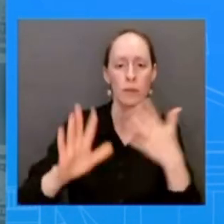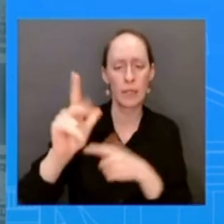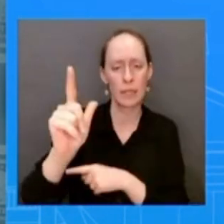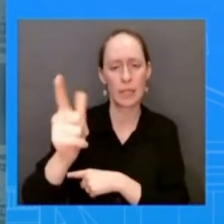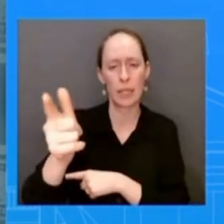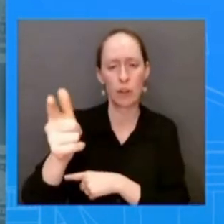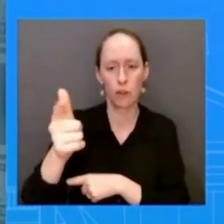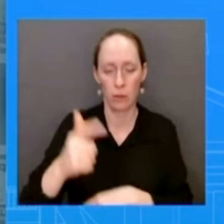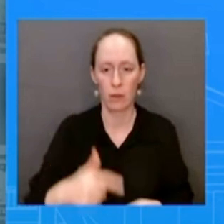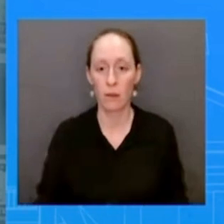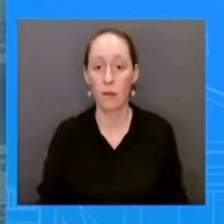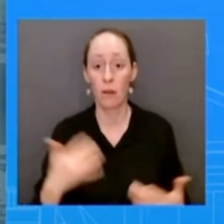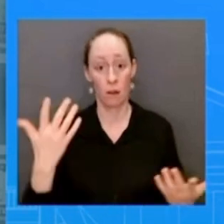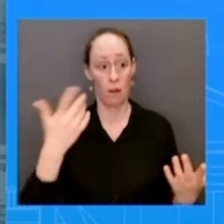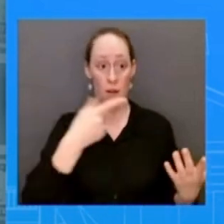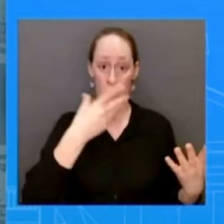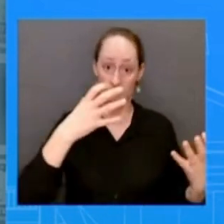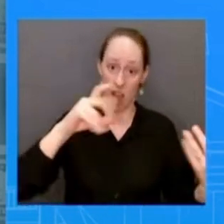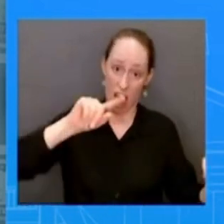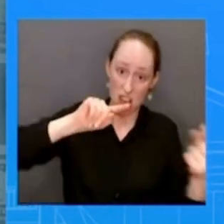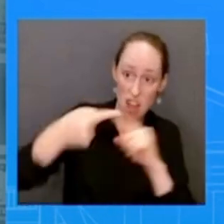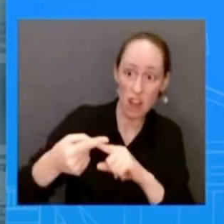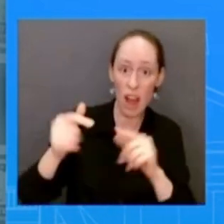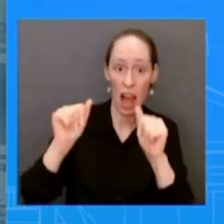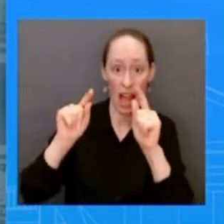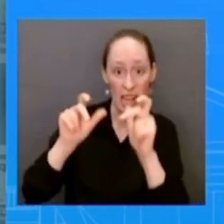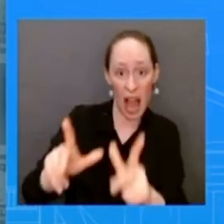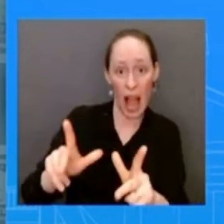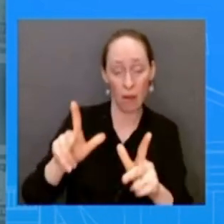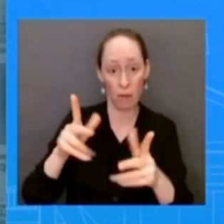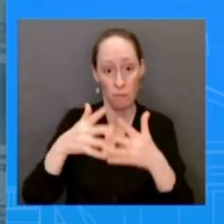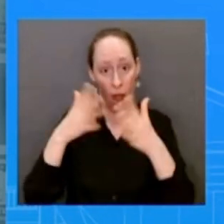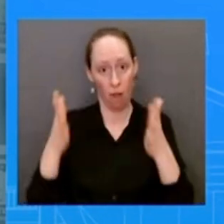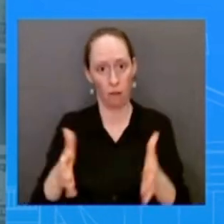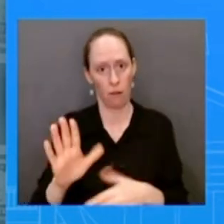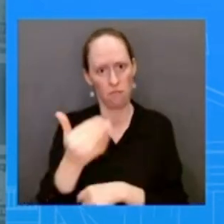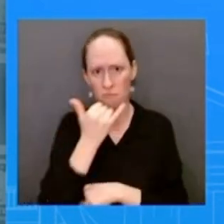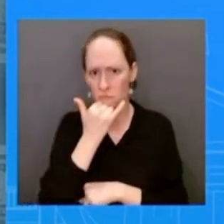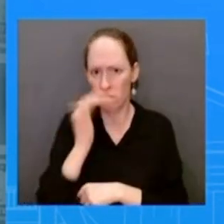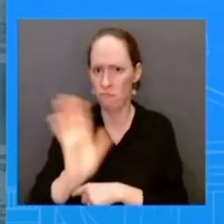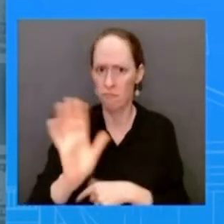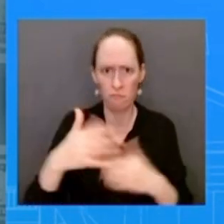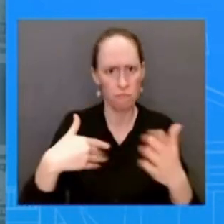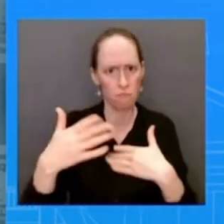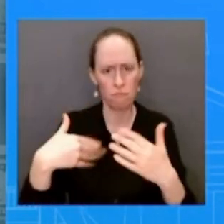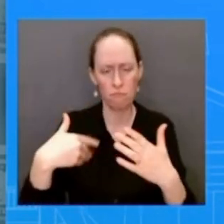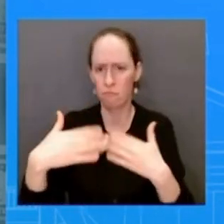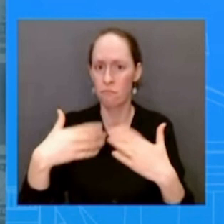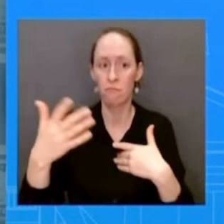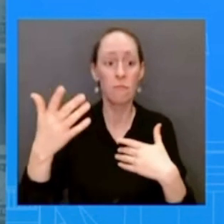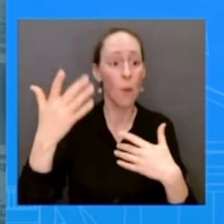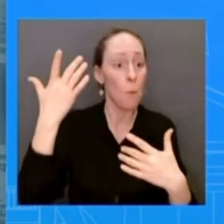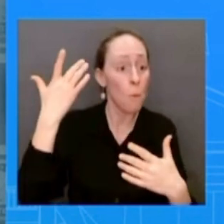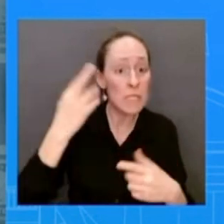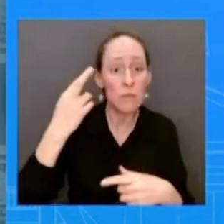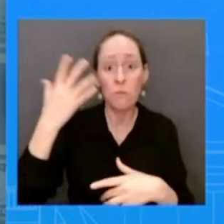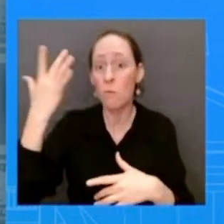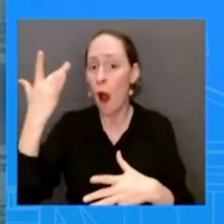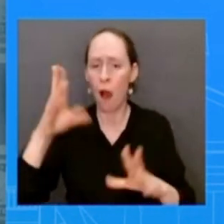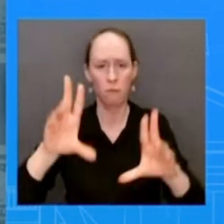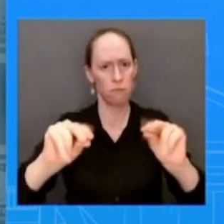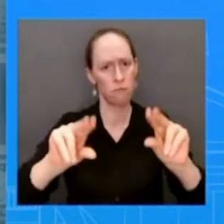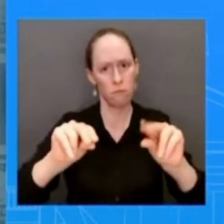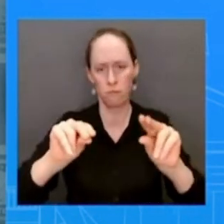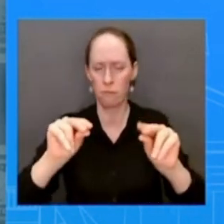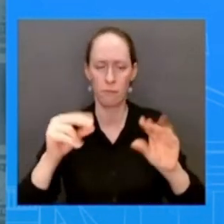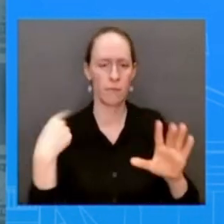circumstances they happen we will continue to work closely with the mexican government to ensure justice is done in this